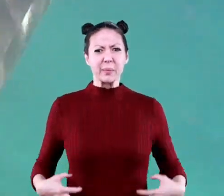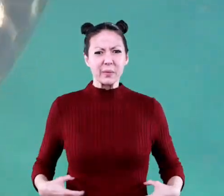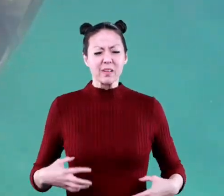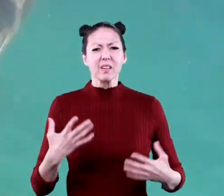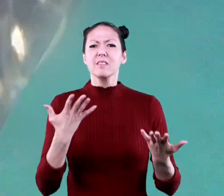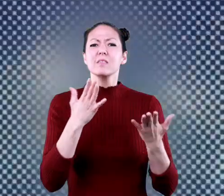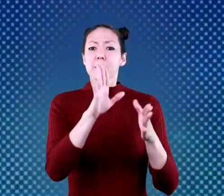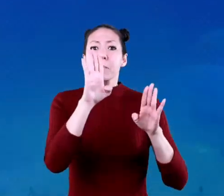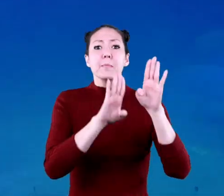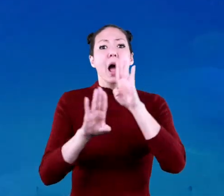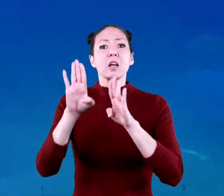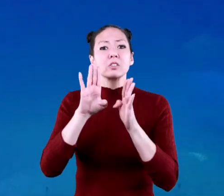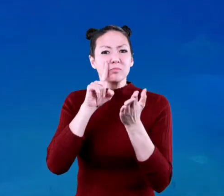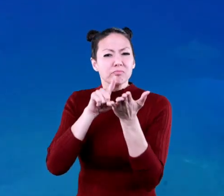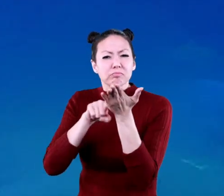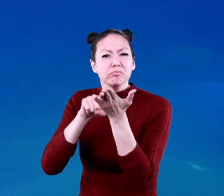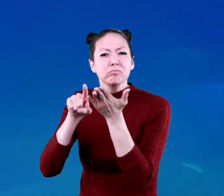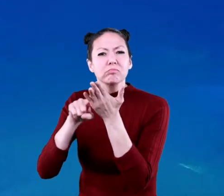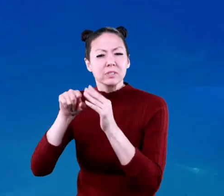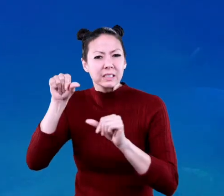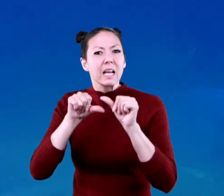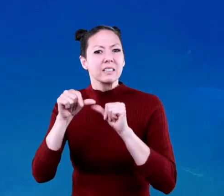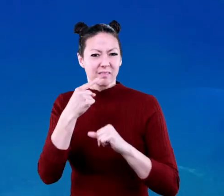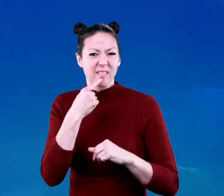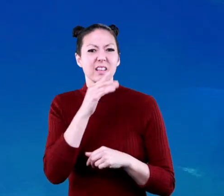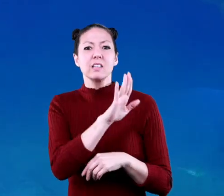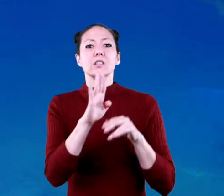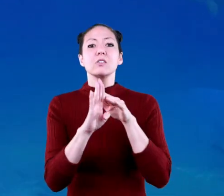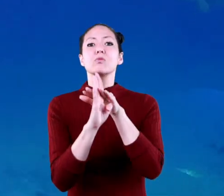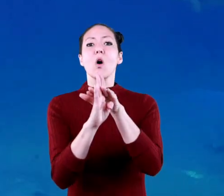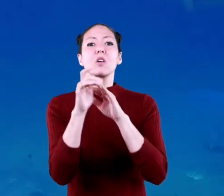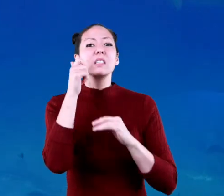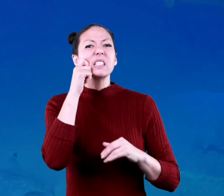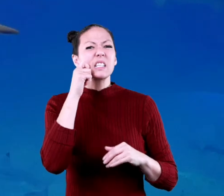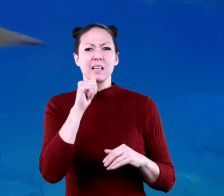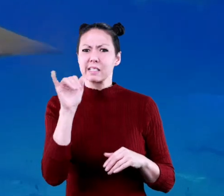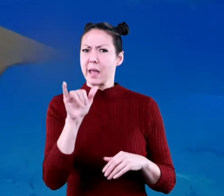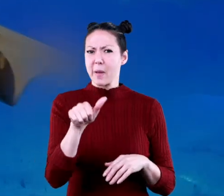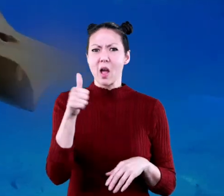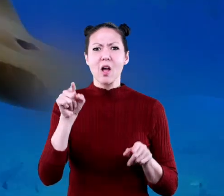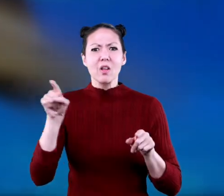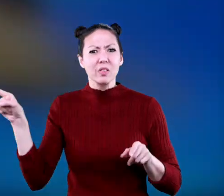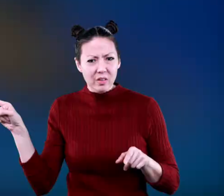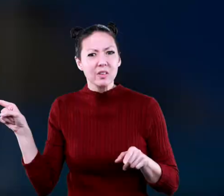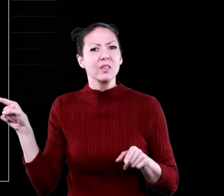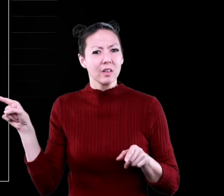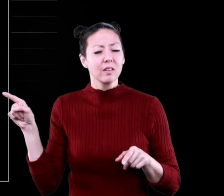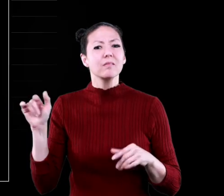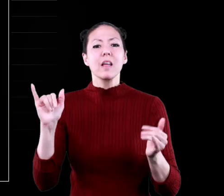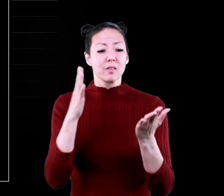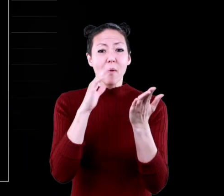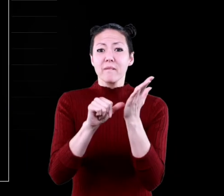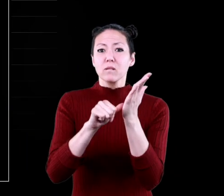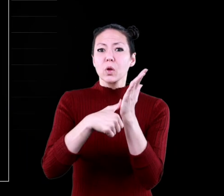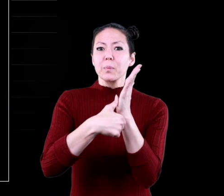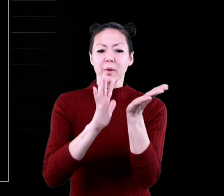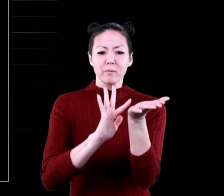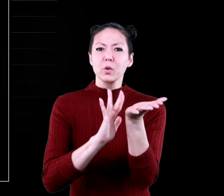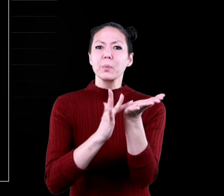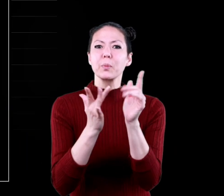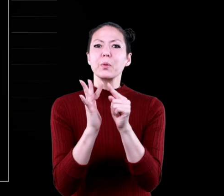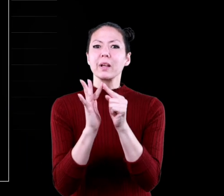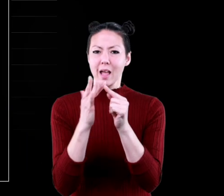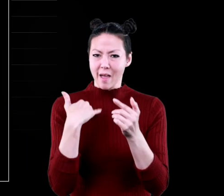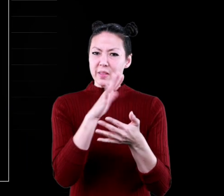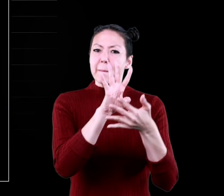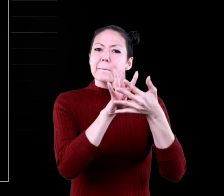Marine biologists say that each whale shark skin pattern is unlike any other. Just like your fingerprints, the